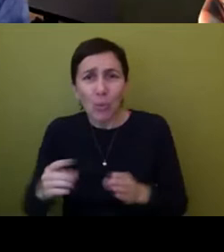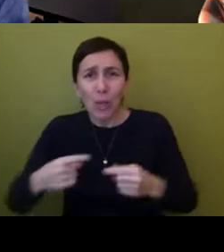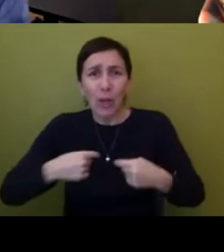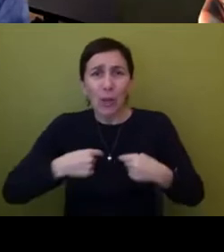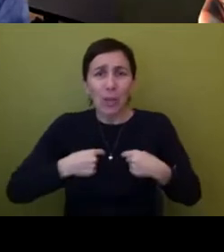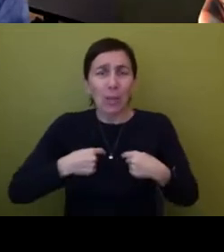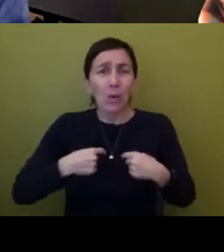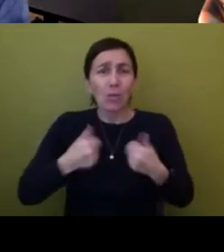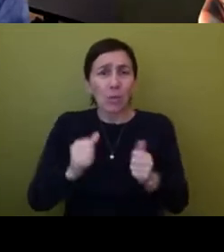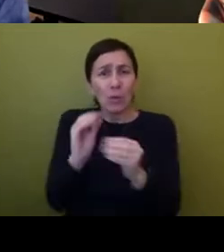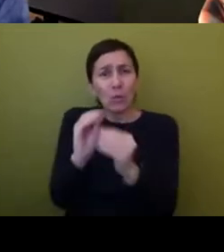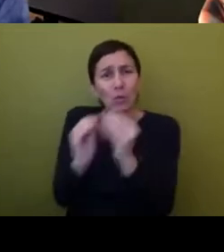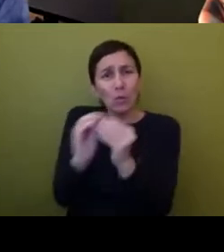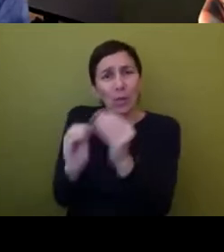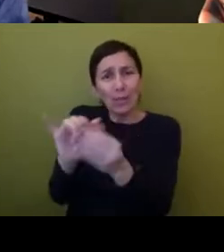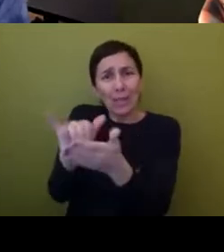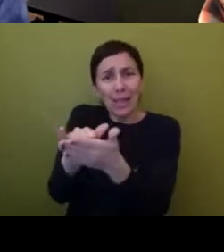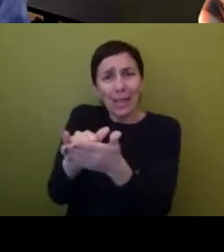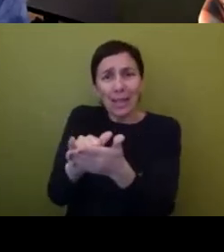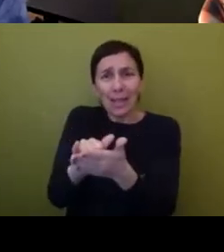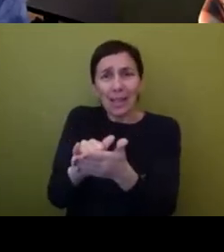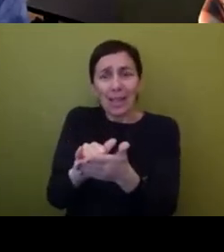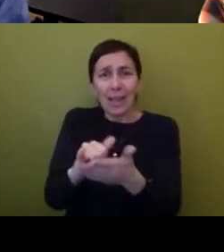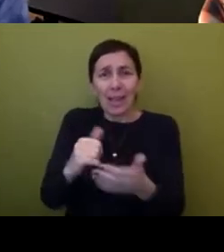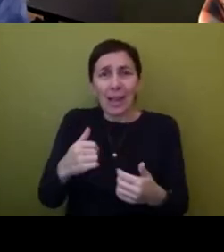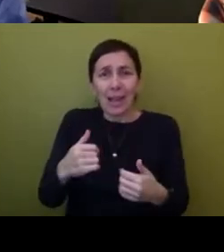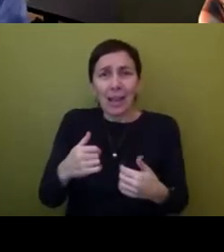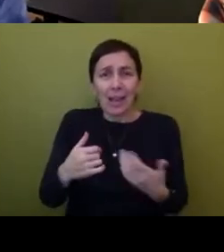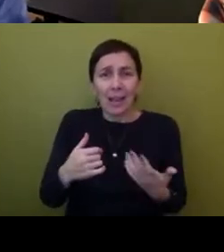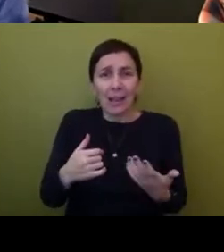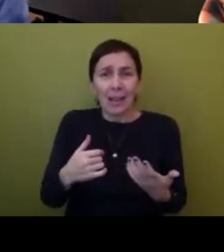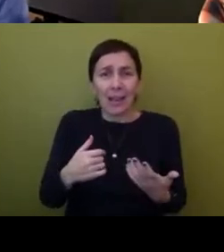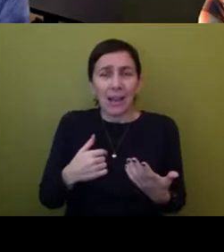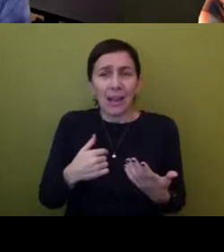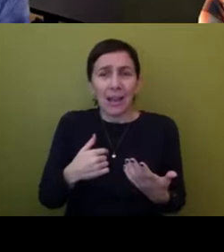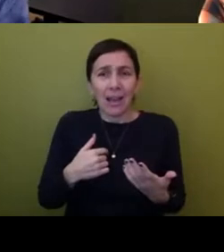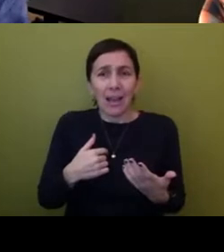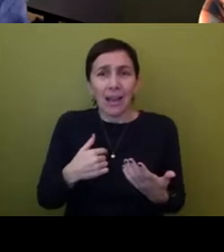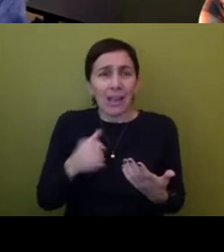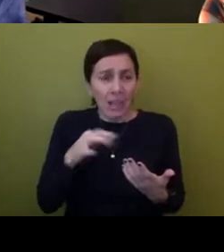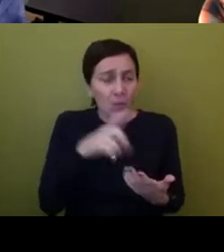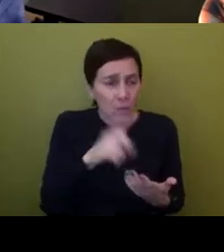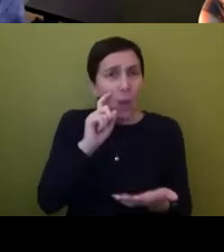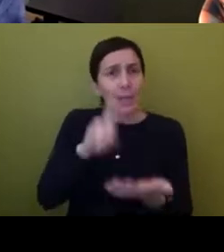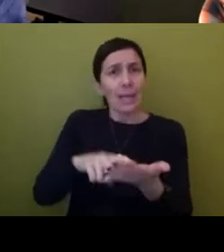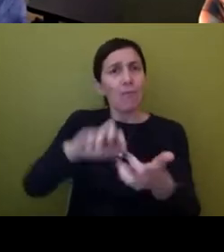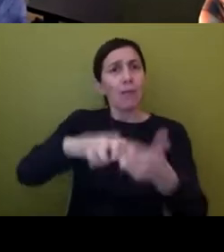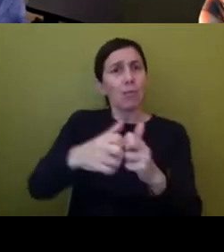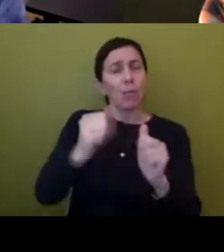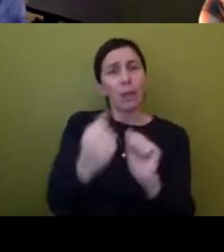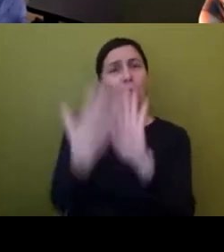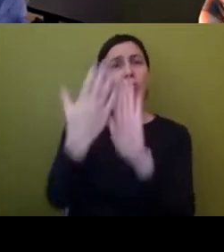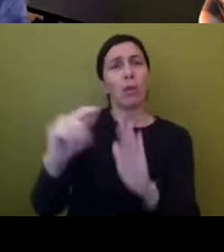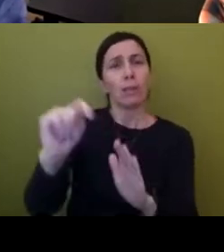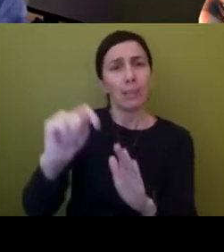correct it. You know, I wouldn't have even known about it if you would have recognized that it was an issue. And they said, well,